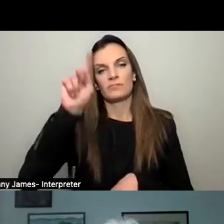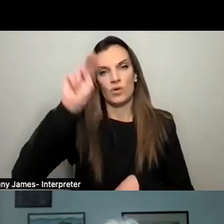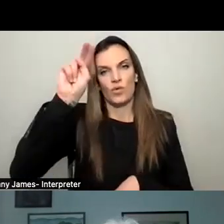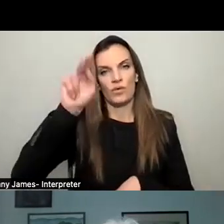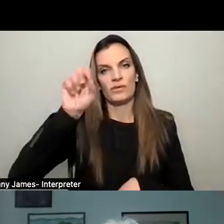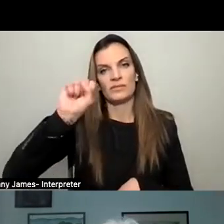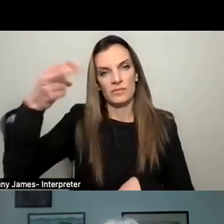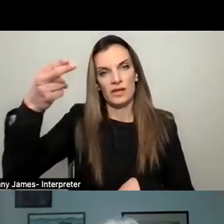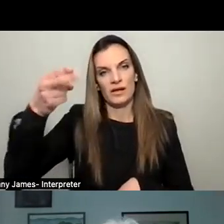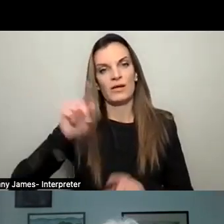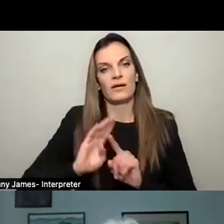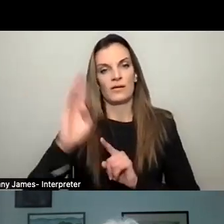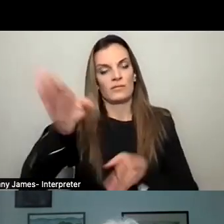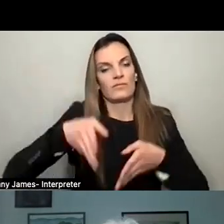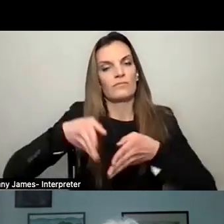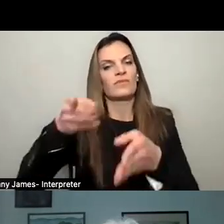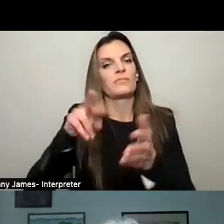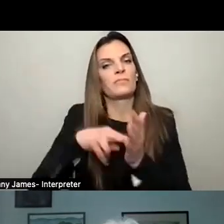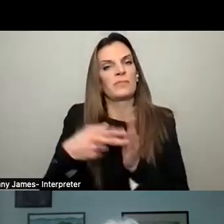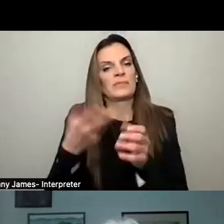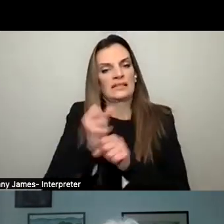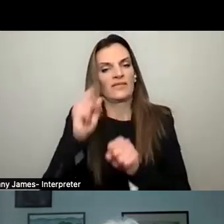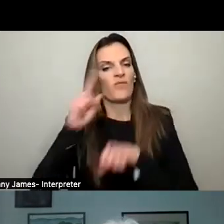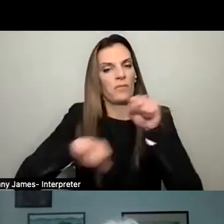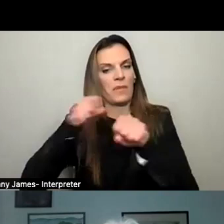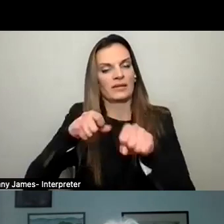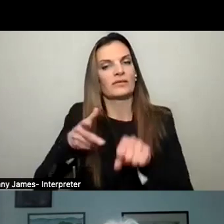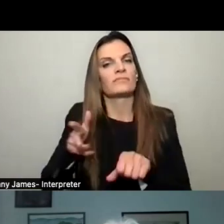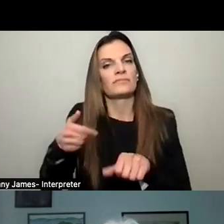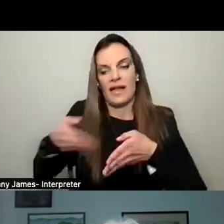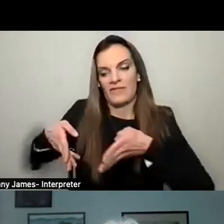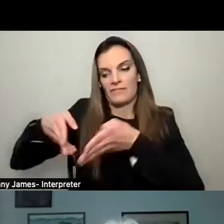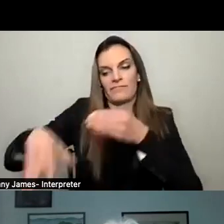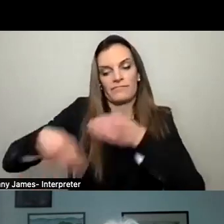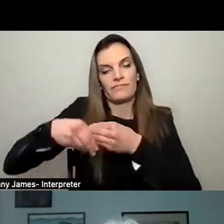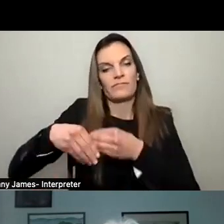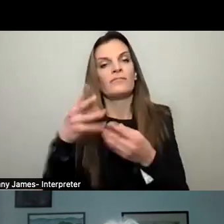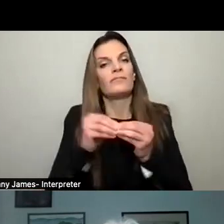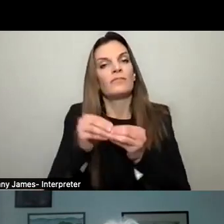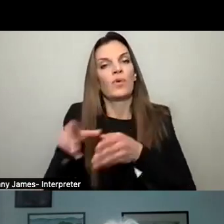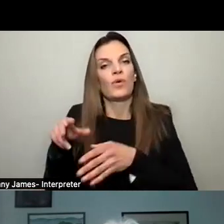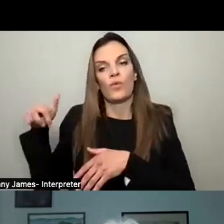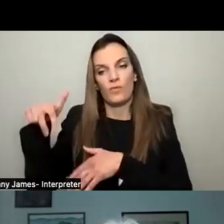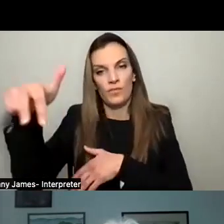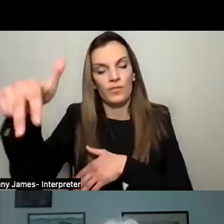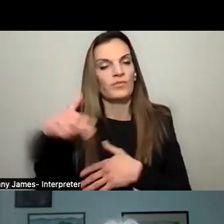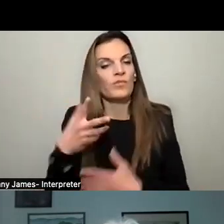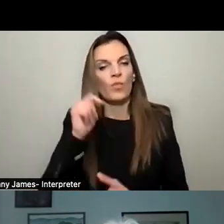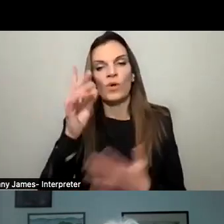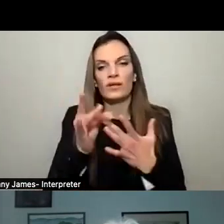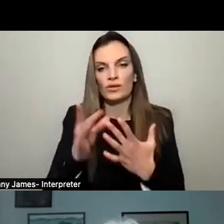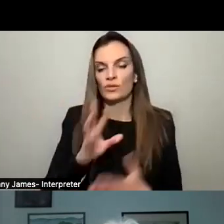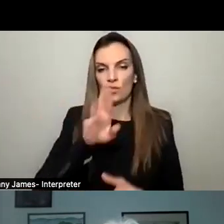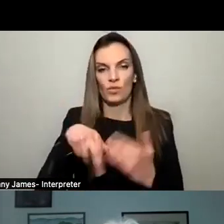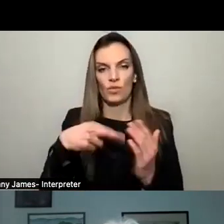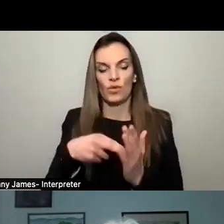protection for cyclists as well as continuous sidewalks for pedestrians. What leadership role will